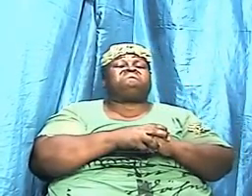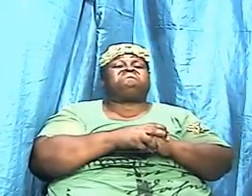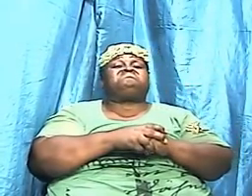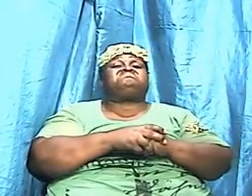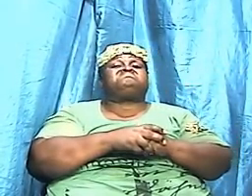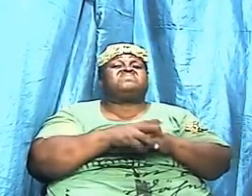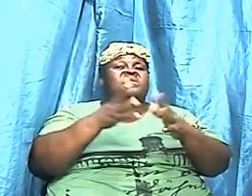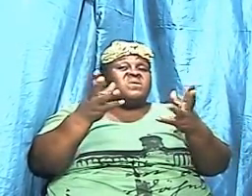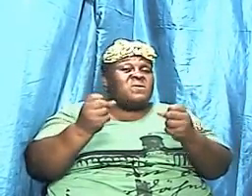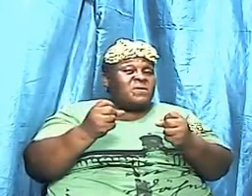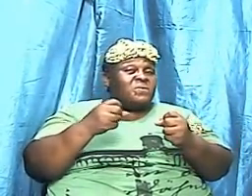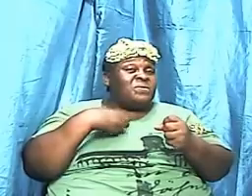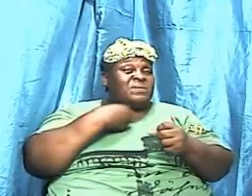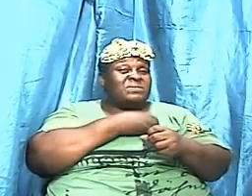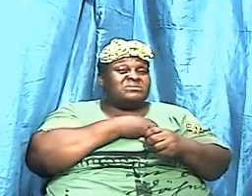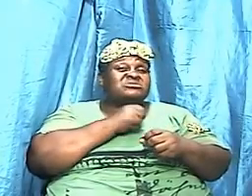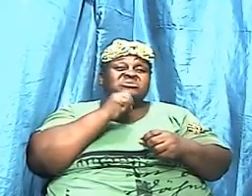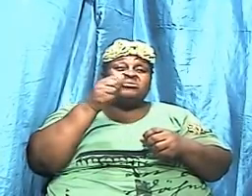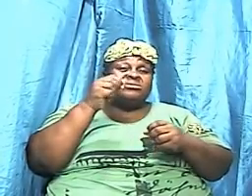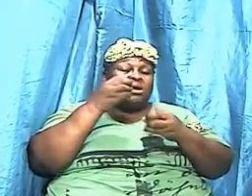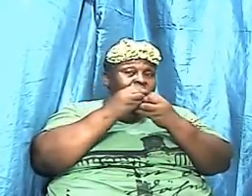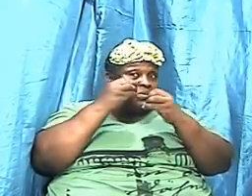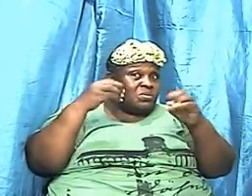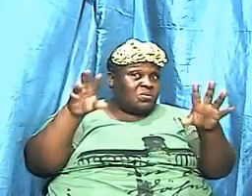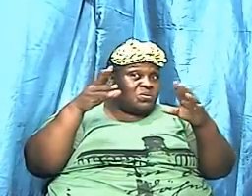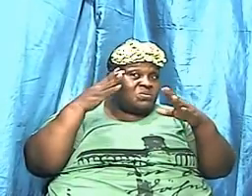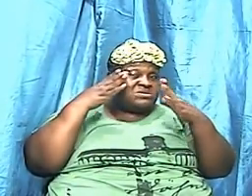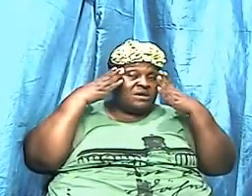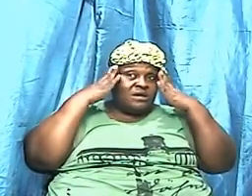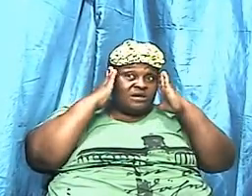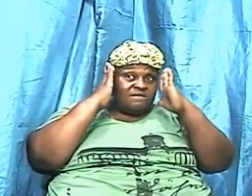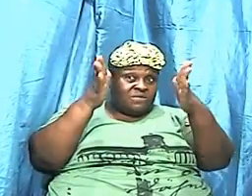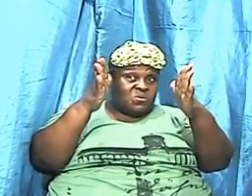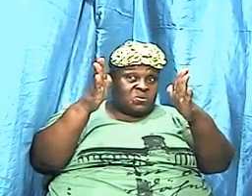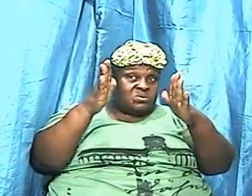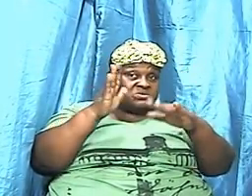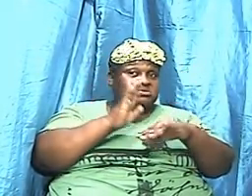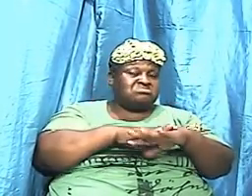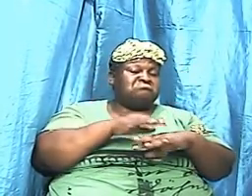I want us to not lose sight of that